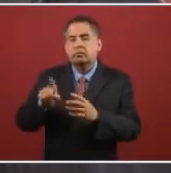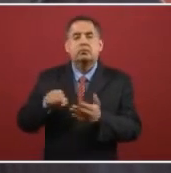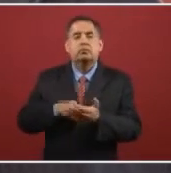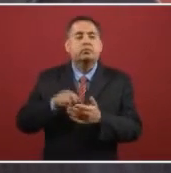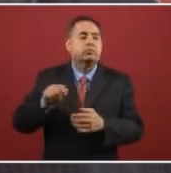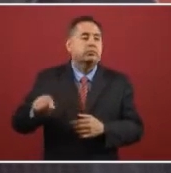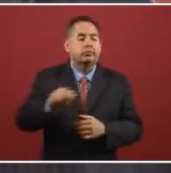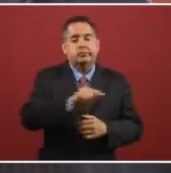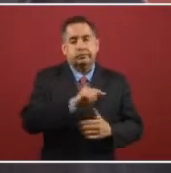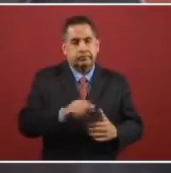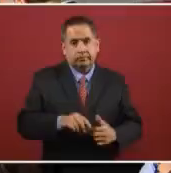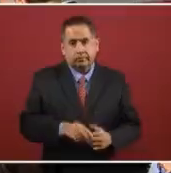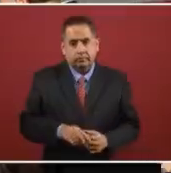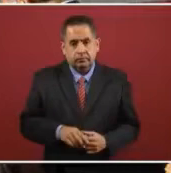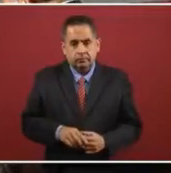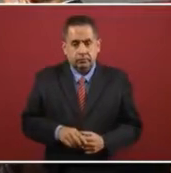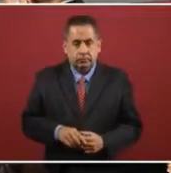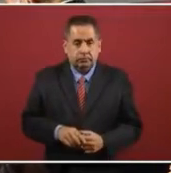places.